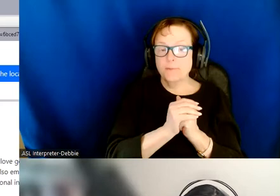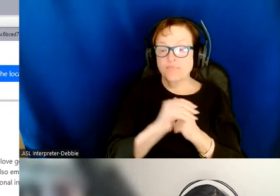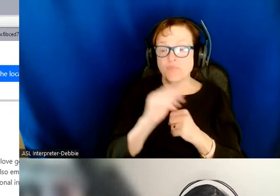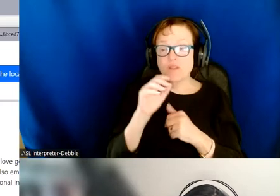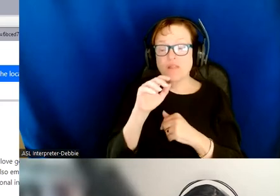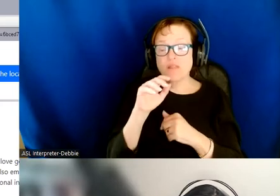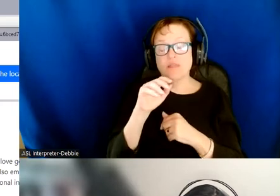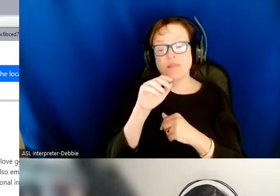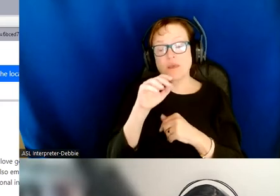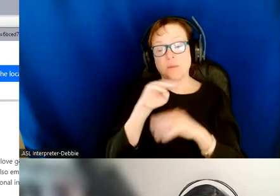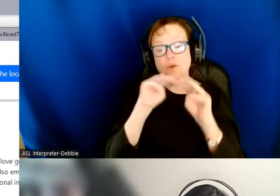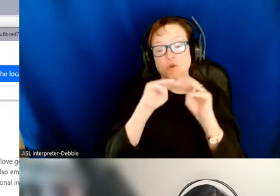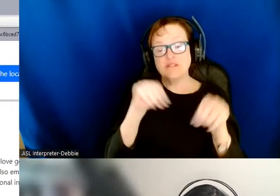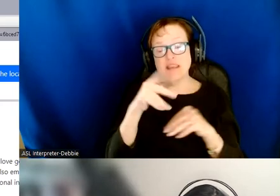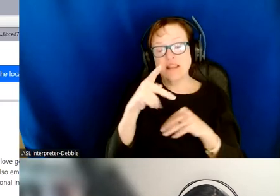paleontology